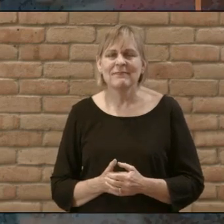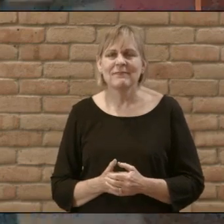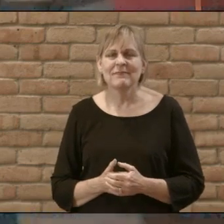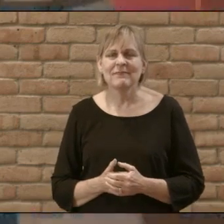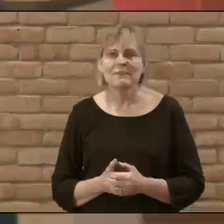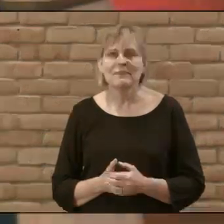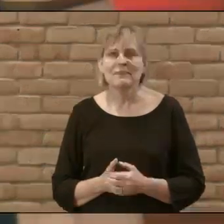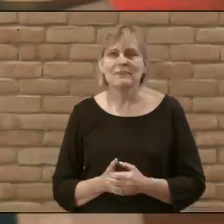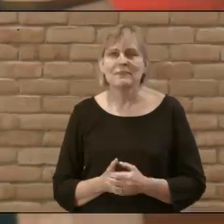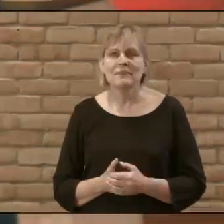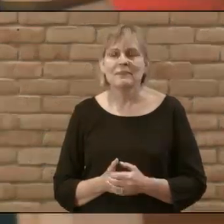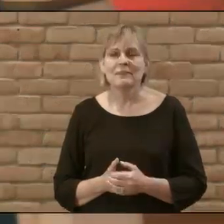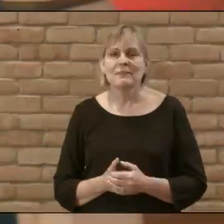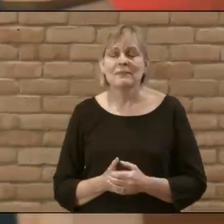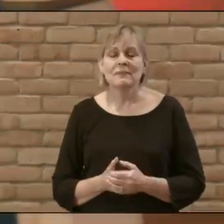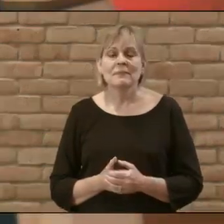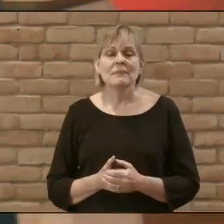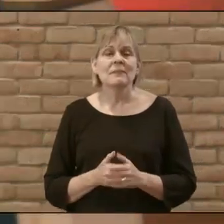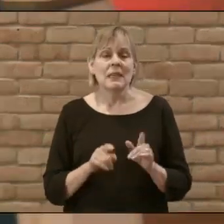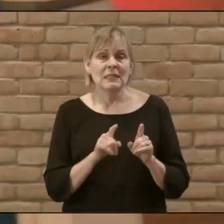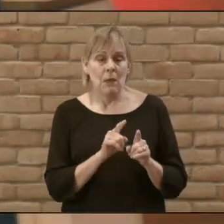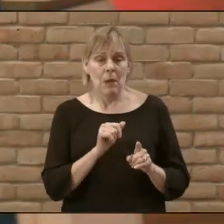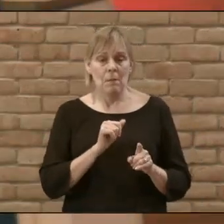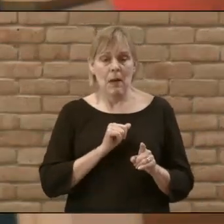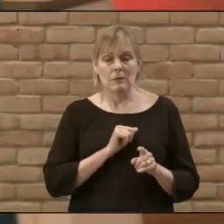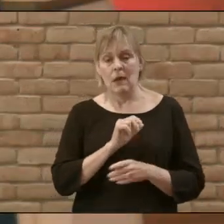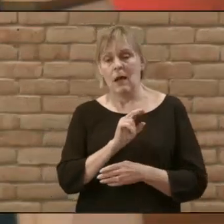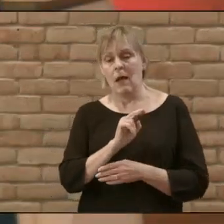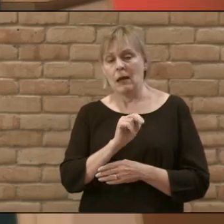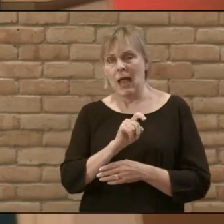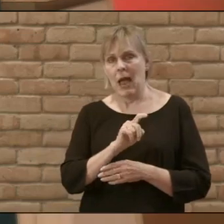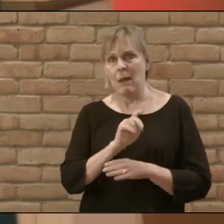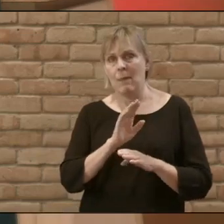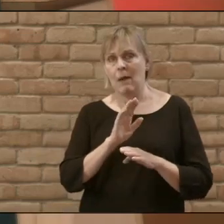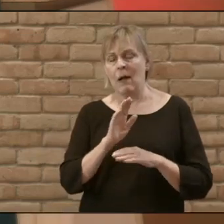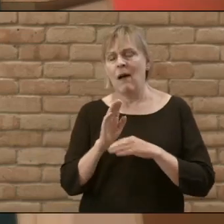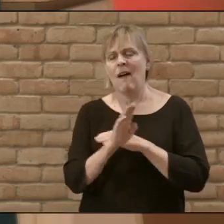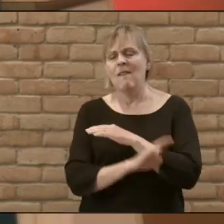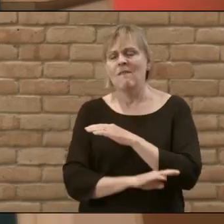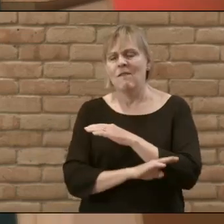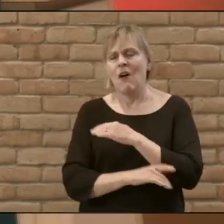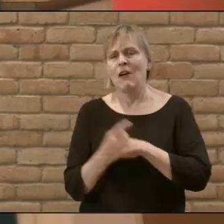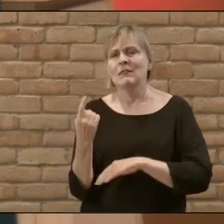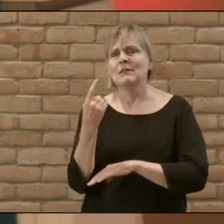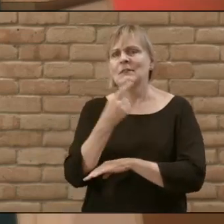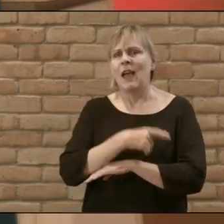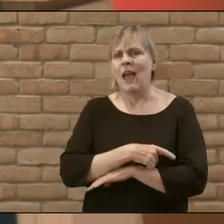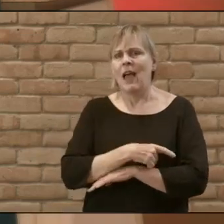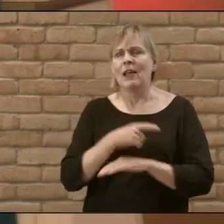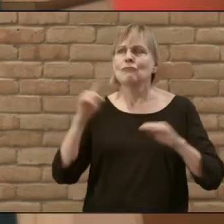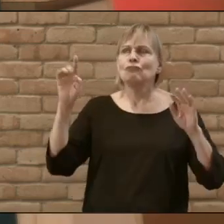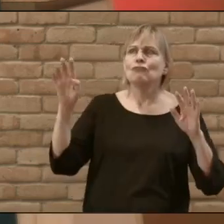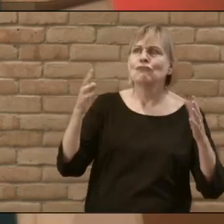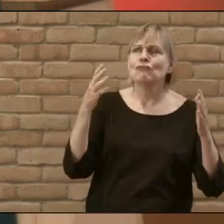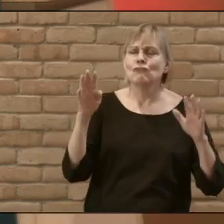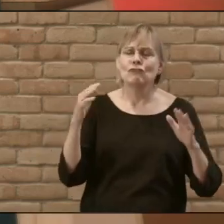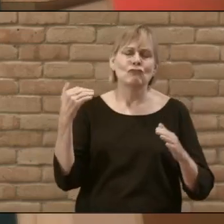like being woken up from a nap on a sunny fall day with wind blowing in through an open window